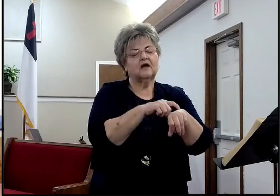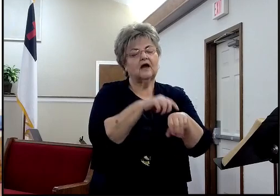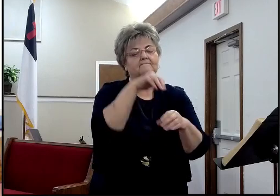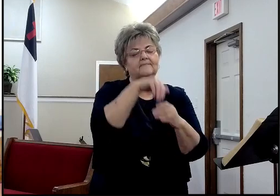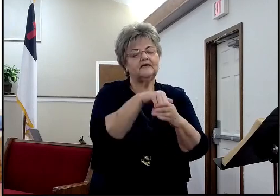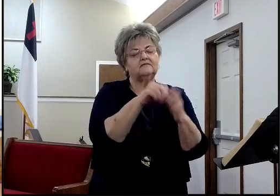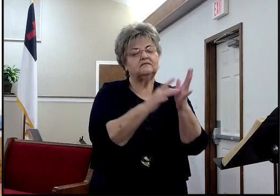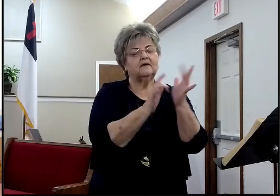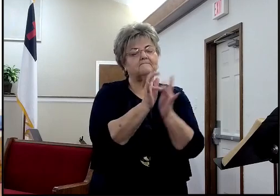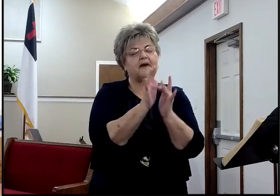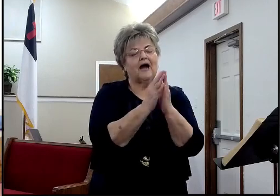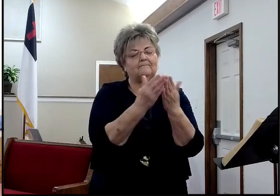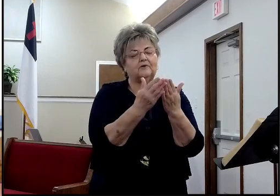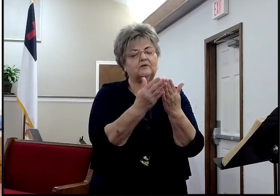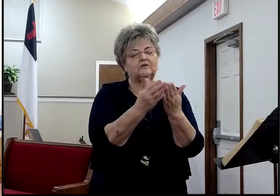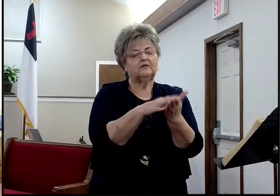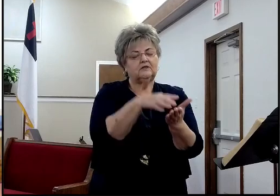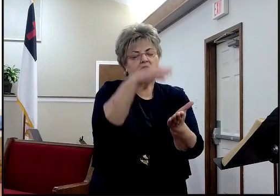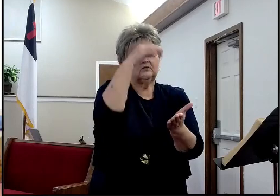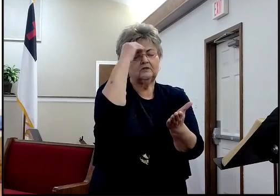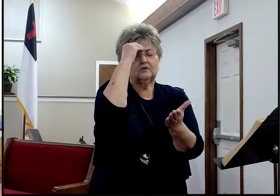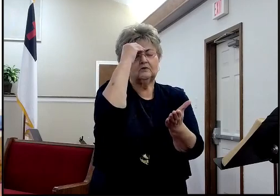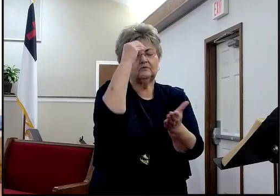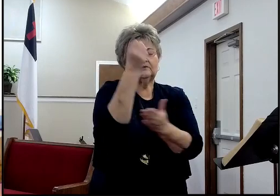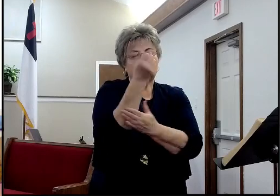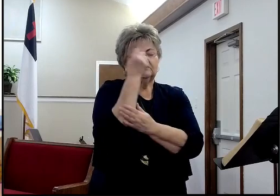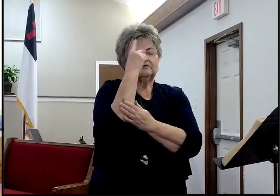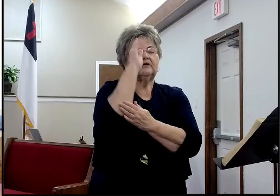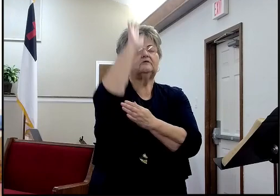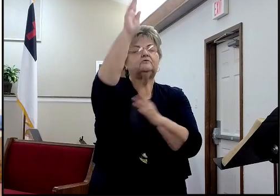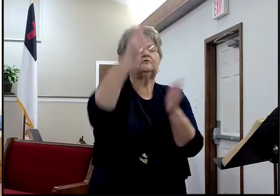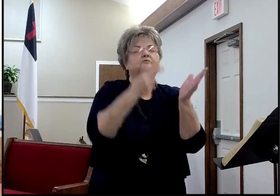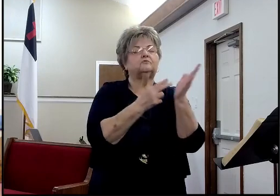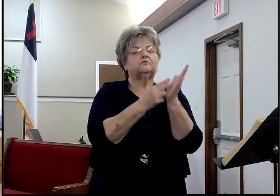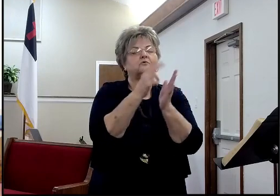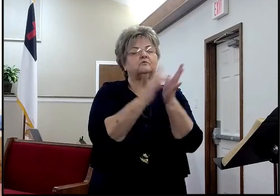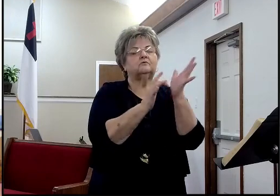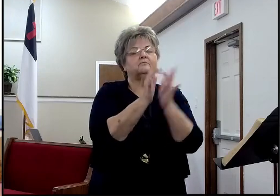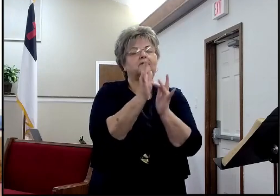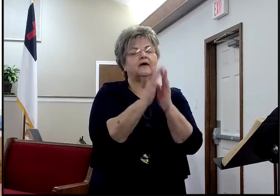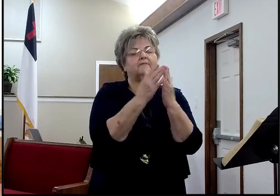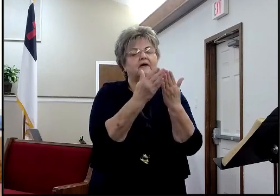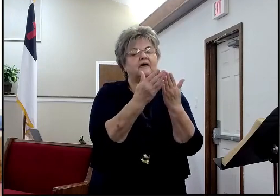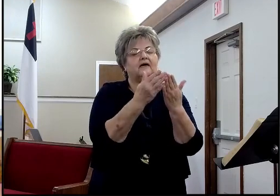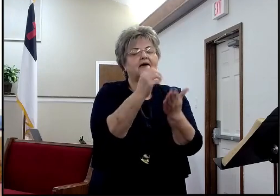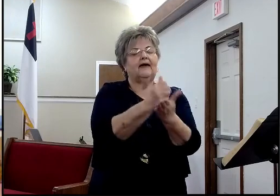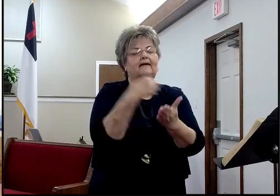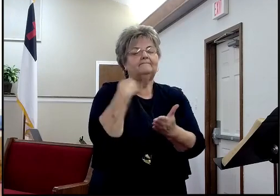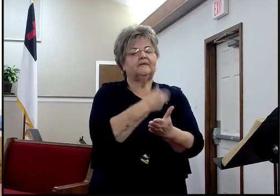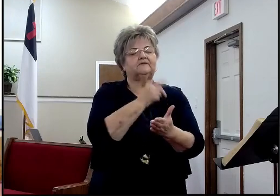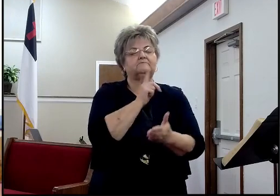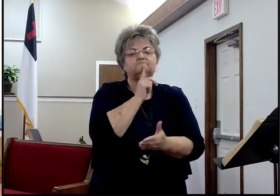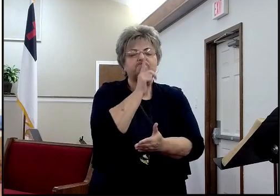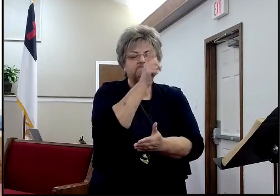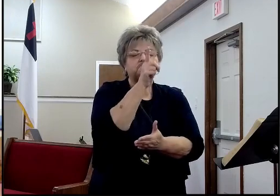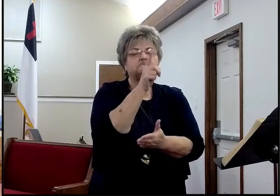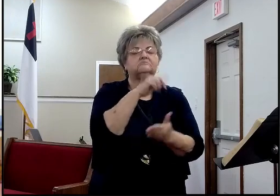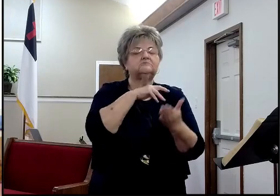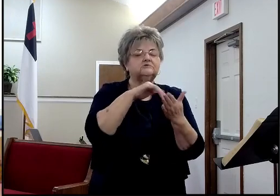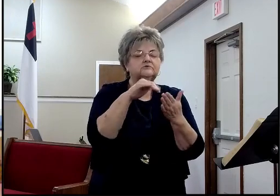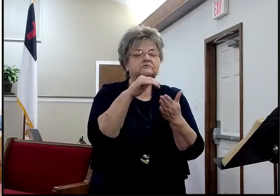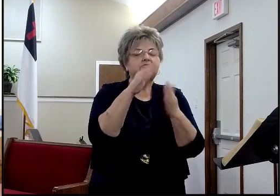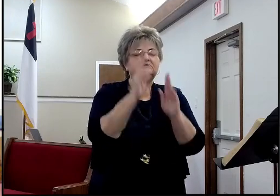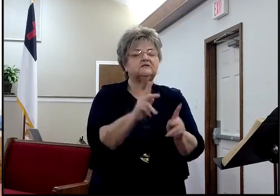Bible Lord, being able to learn, and to be able to understand, the truth of scripture, I pray you'd help us, to be diligent students, and we pray these things, in Jesus name, Amen.